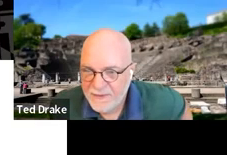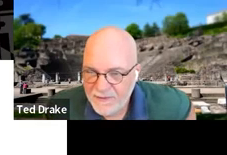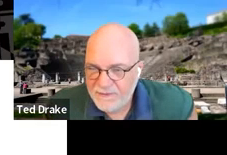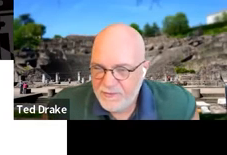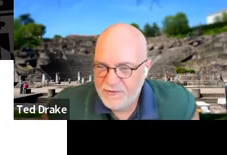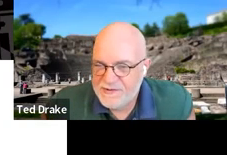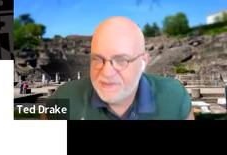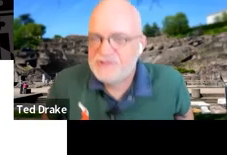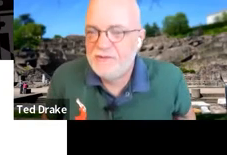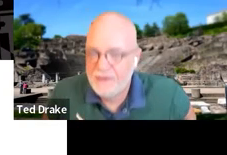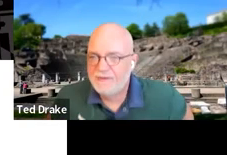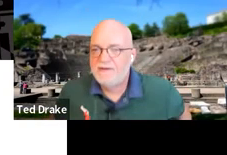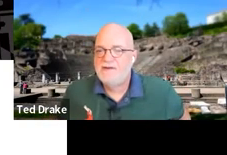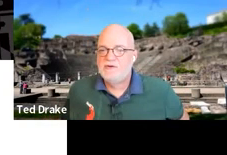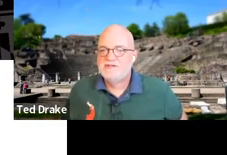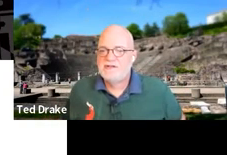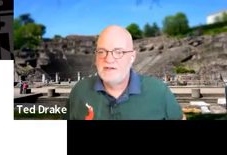Thank you for the presentation.